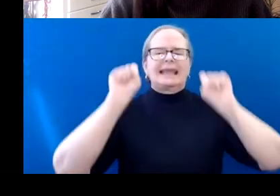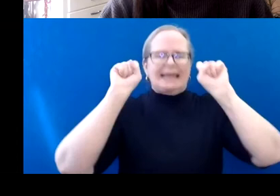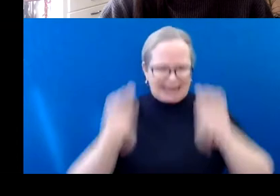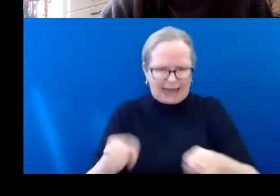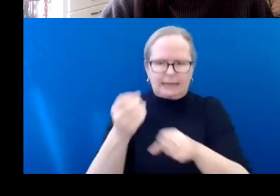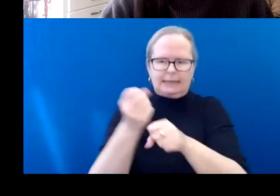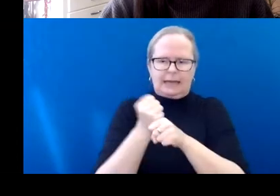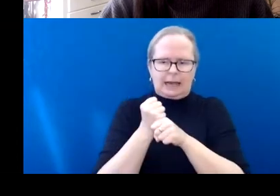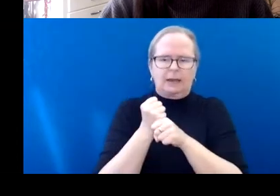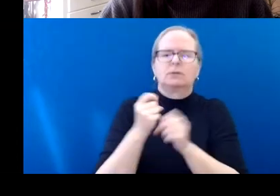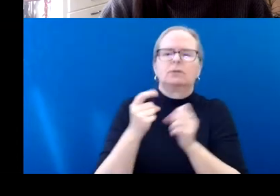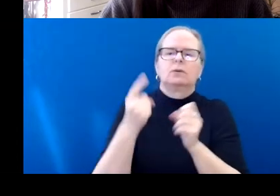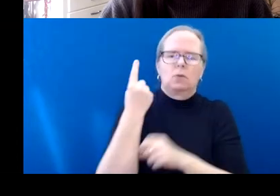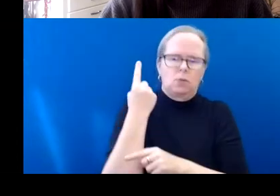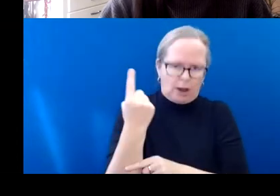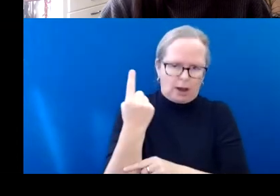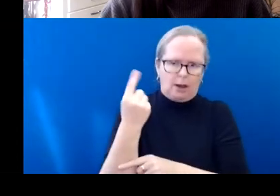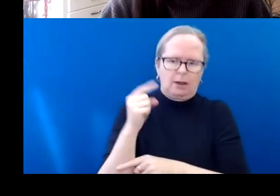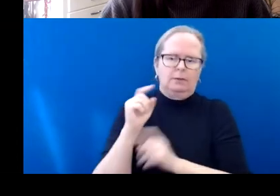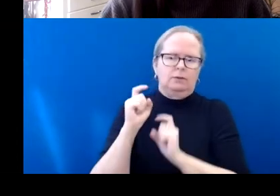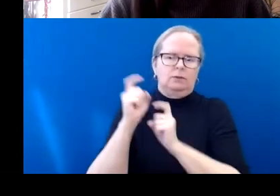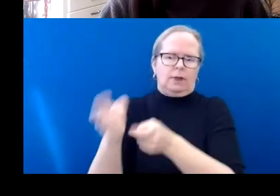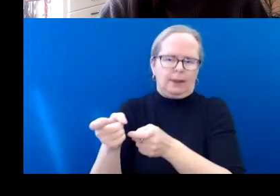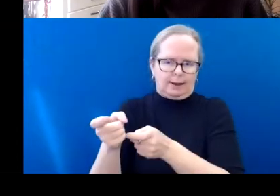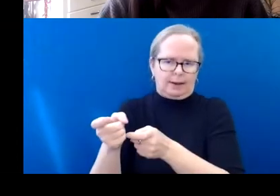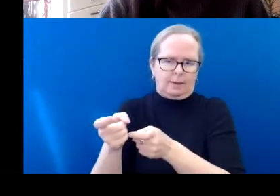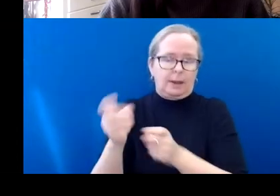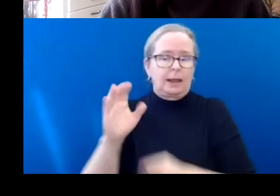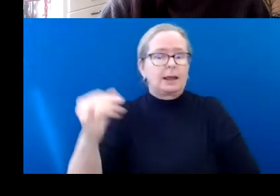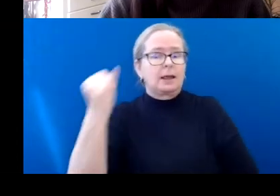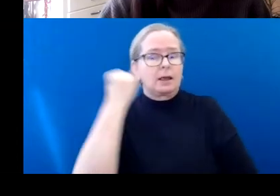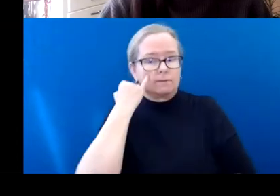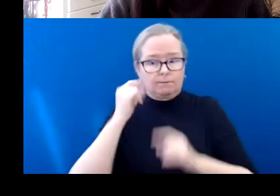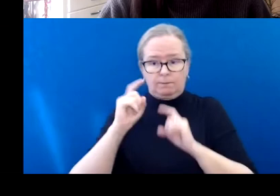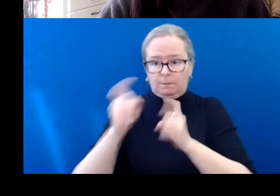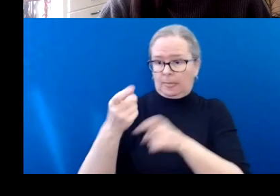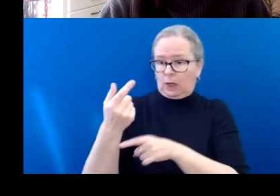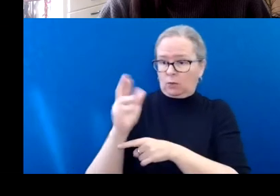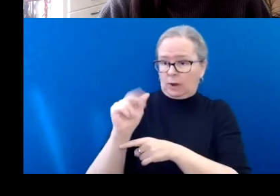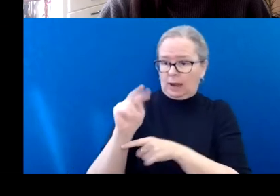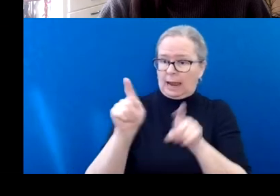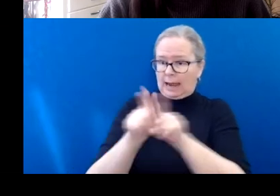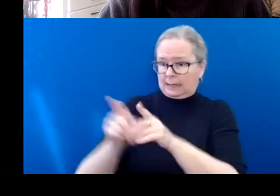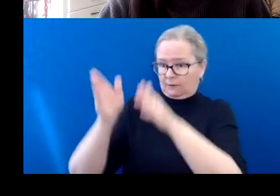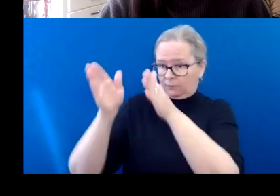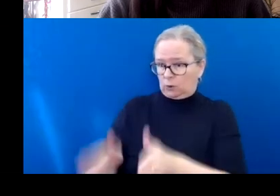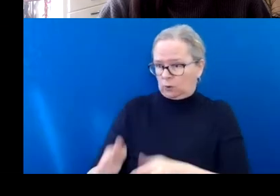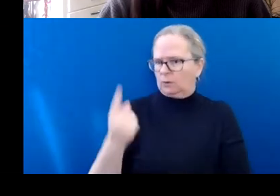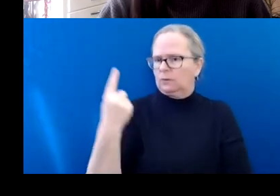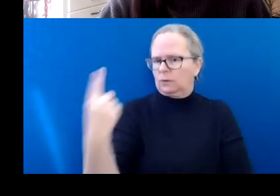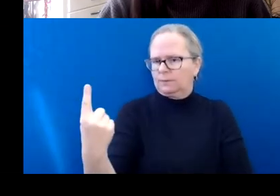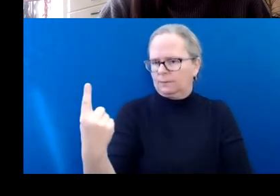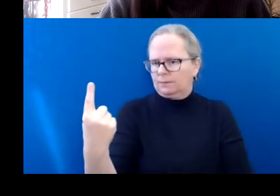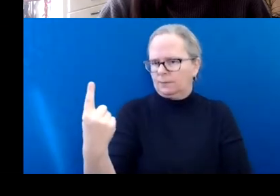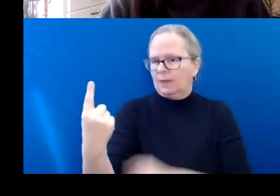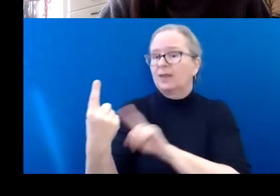For example, if you receive a microgrant as an individual artist during intake one, you may not